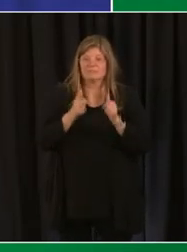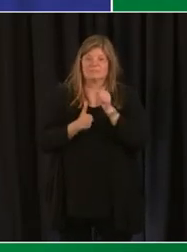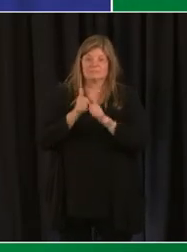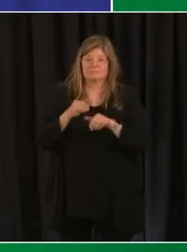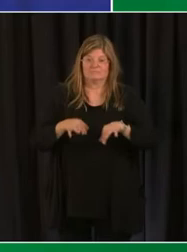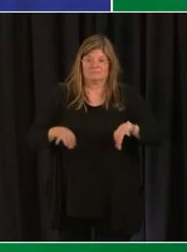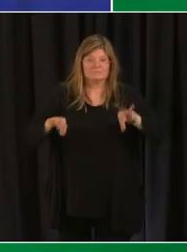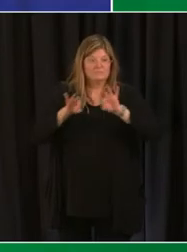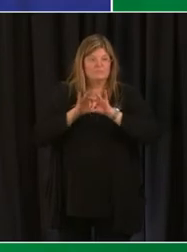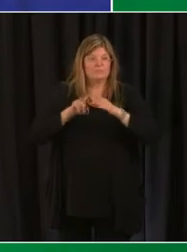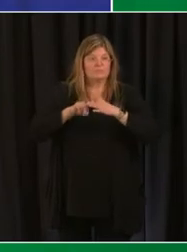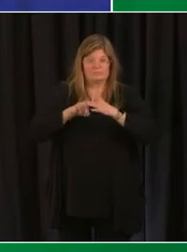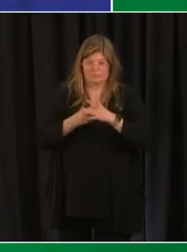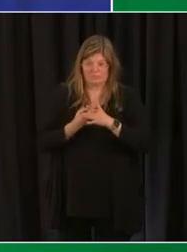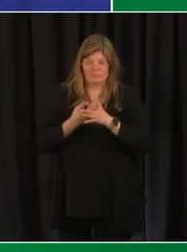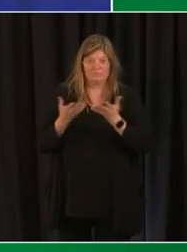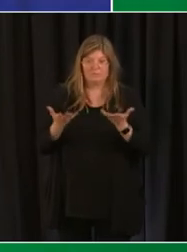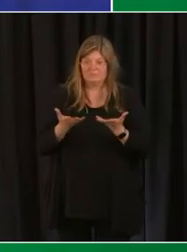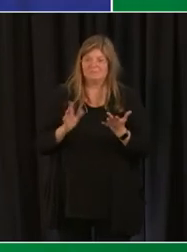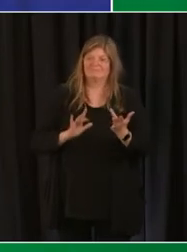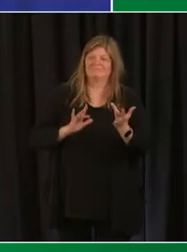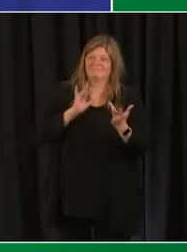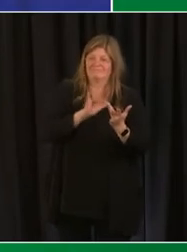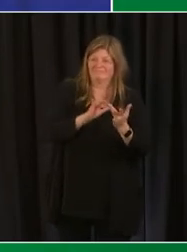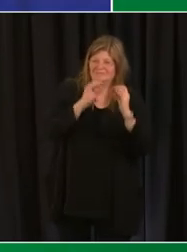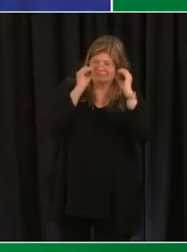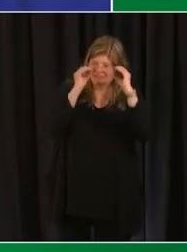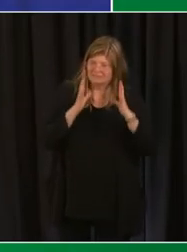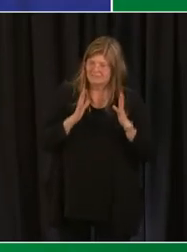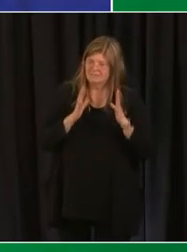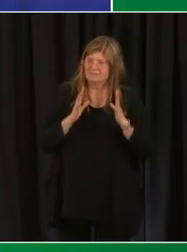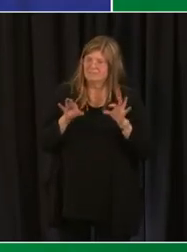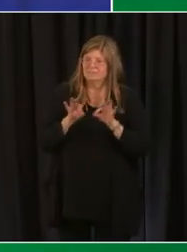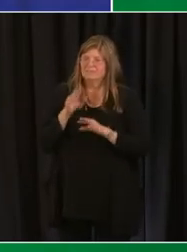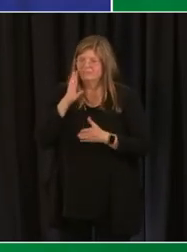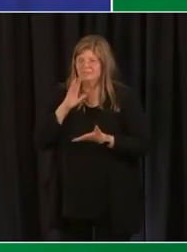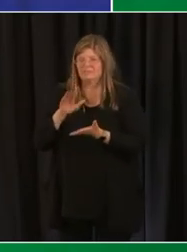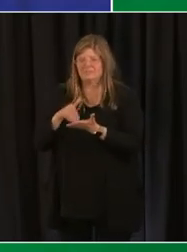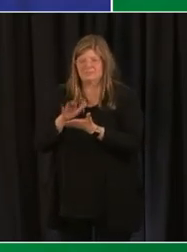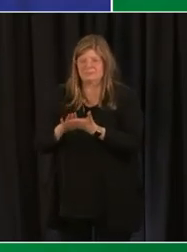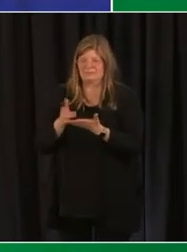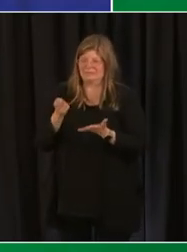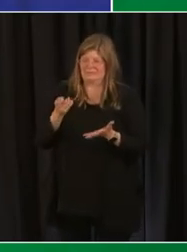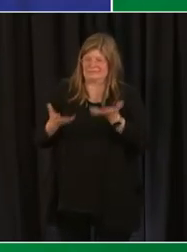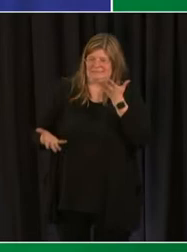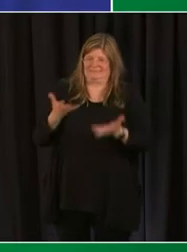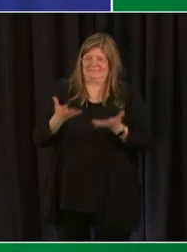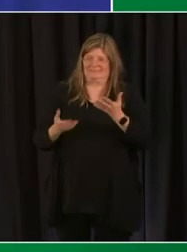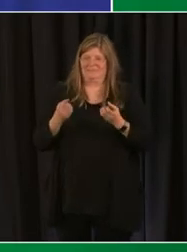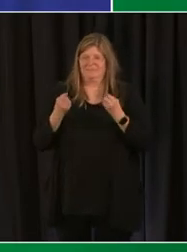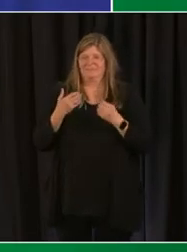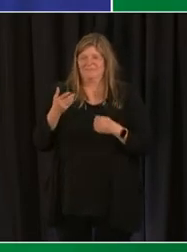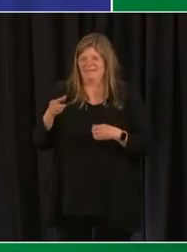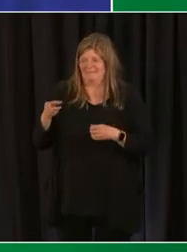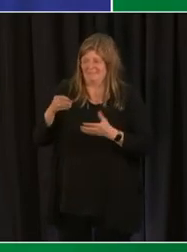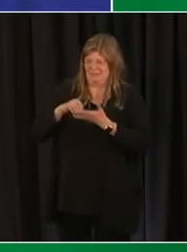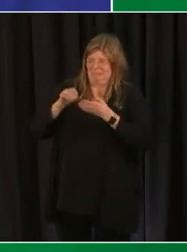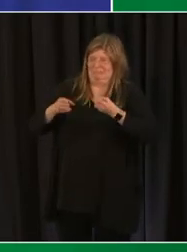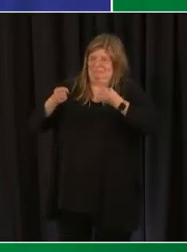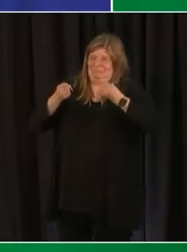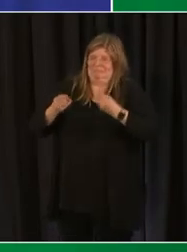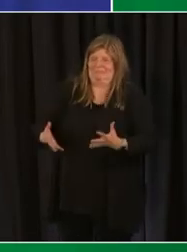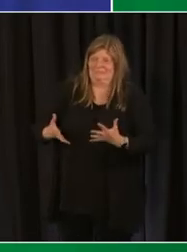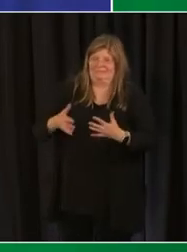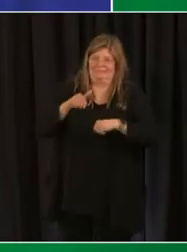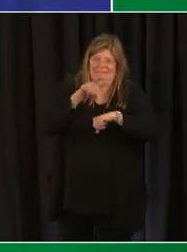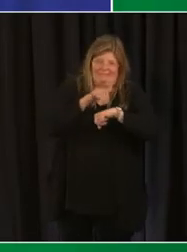to um to reach out to the teachers and i know in middle school it can be a little tricky because your student probably has multiple teachers right they're